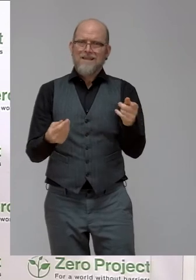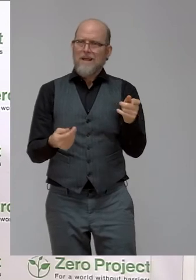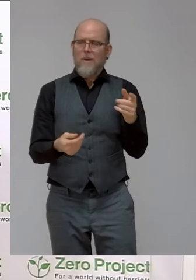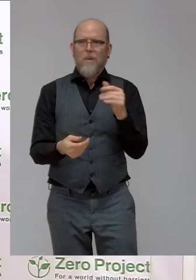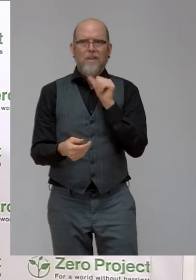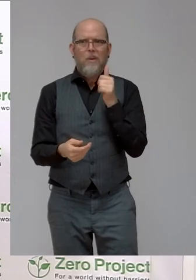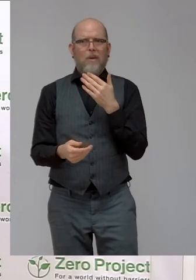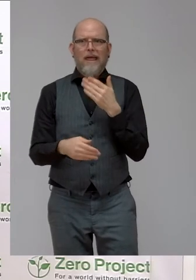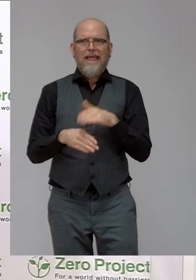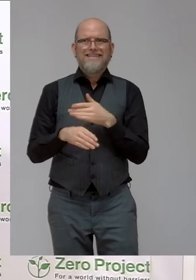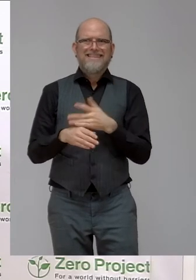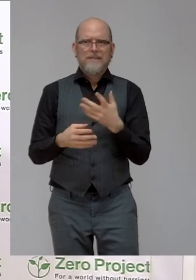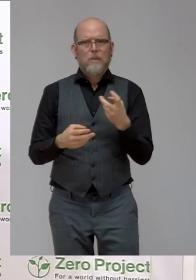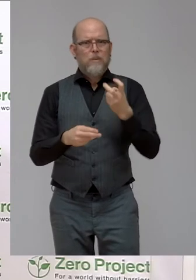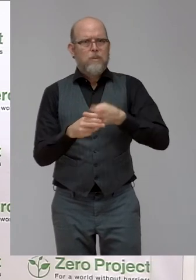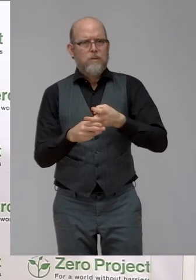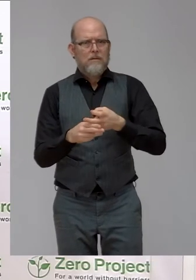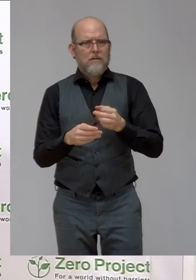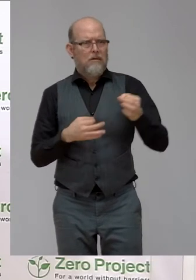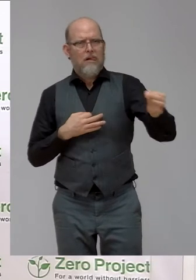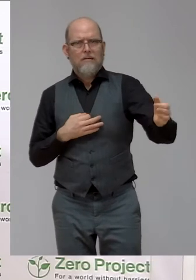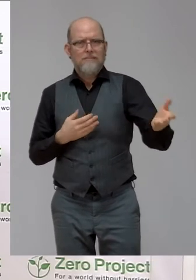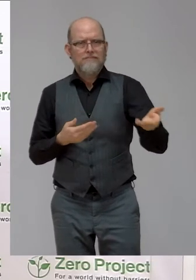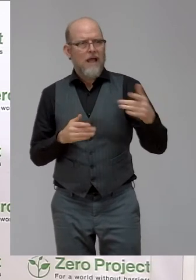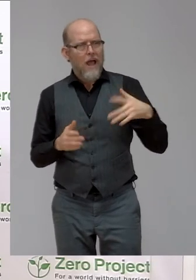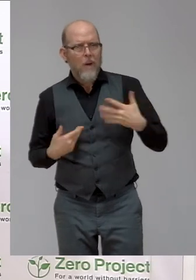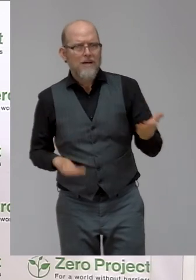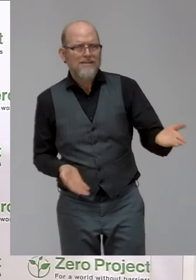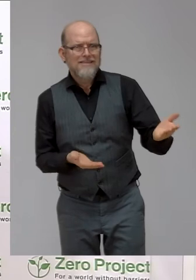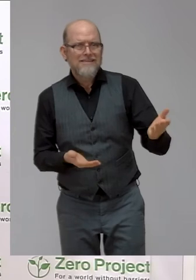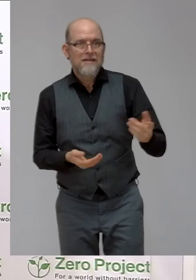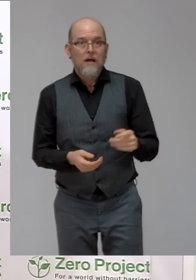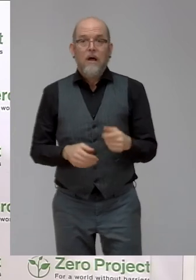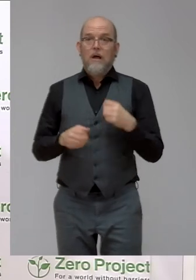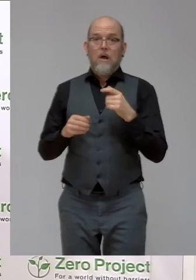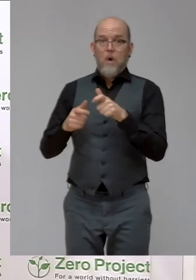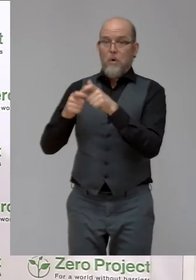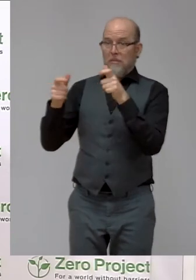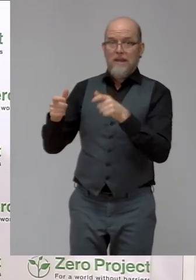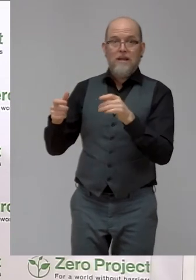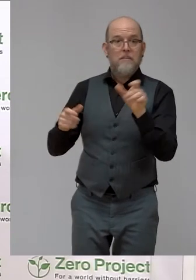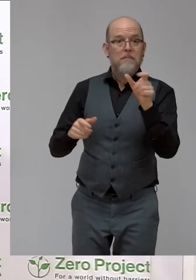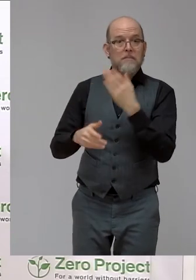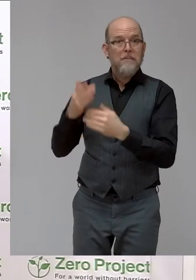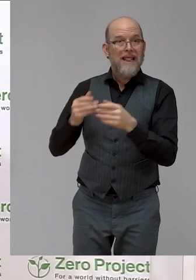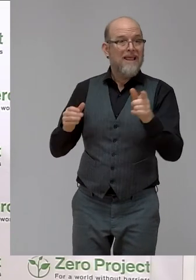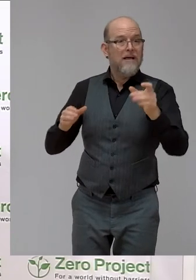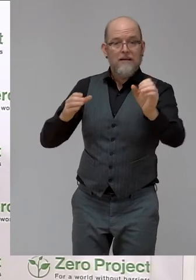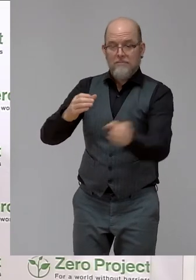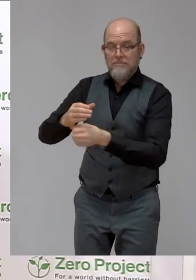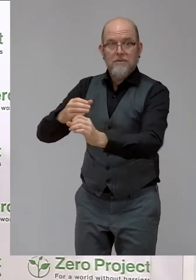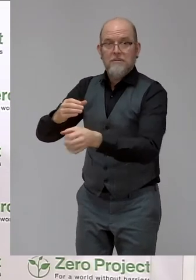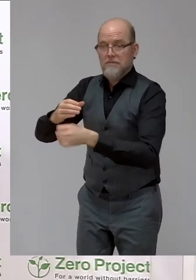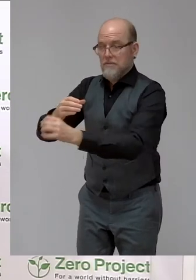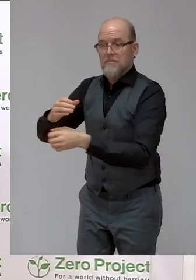disabilities in, let's say, waged employment. Would you agree or would you say this is, from your experience, it's the